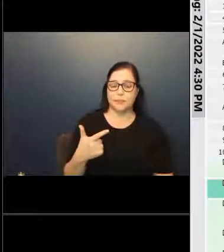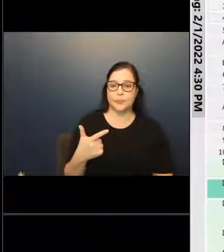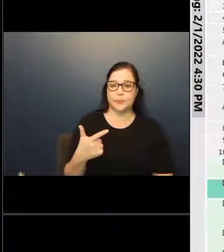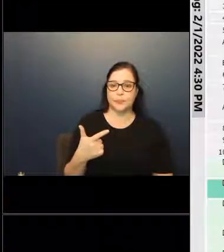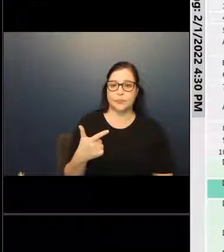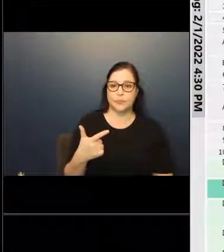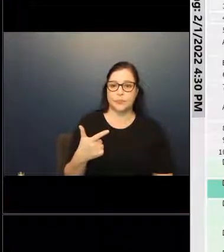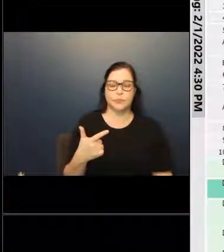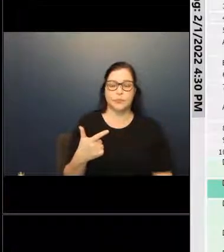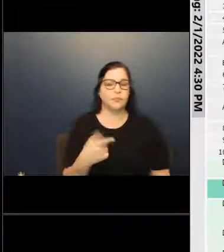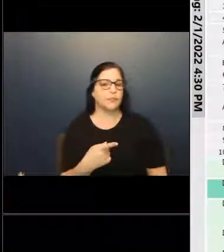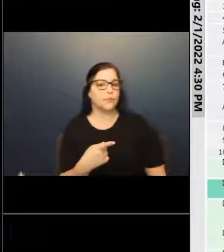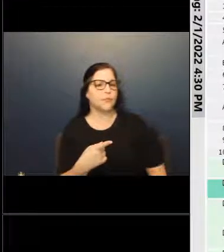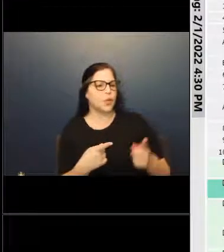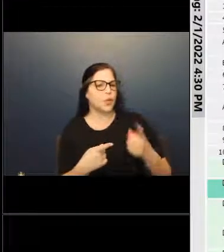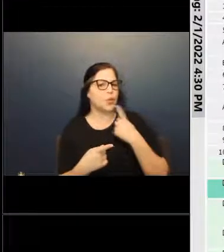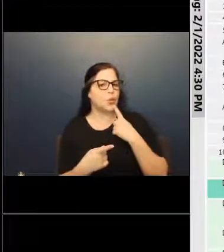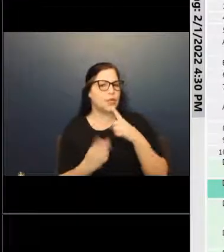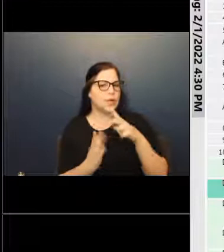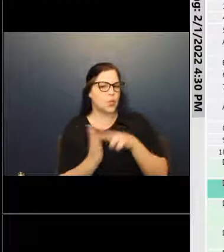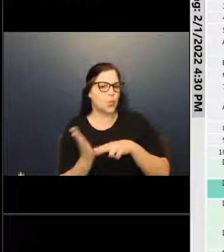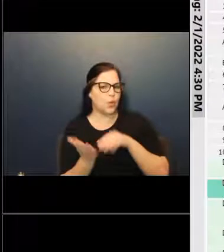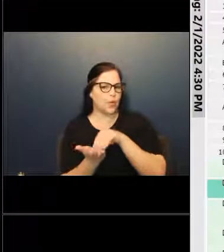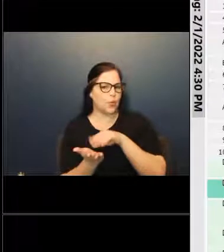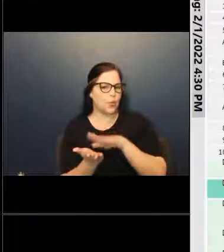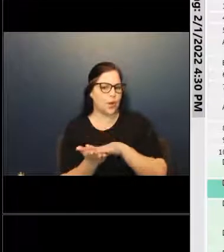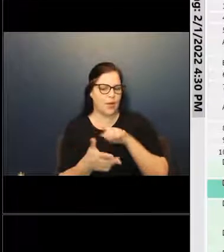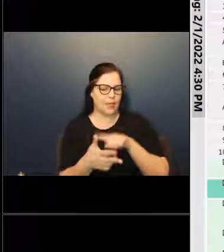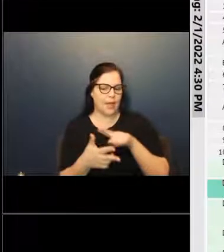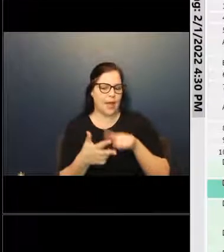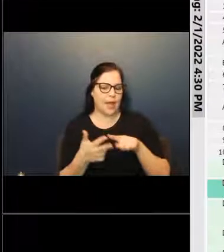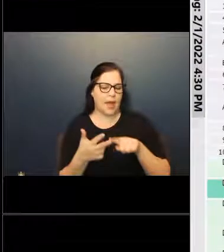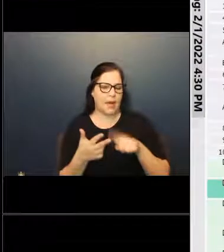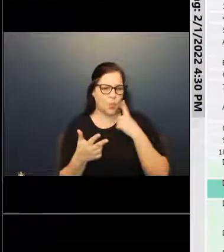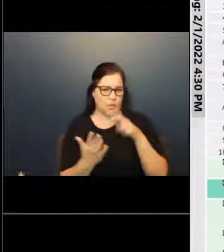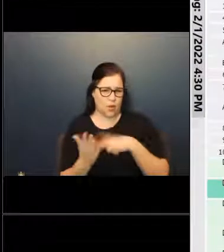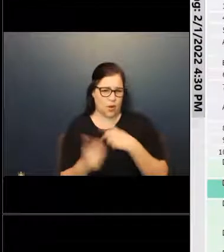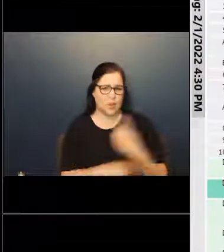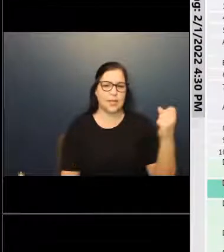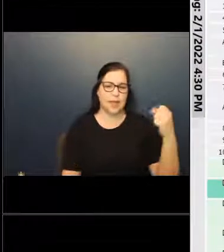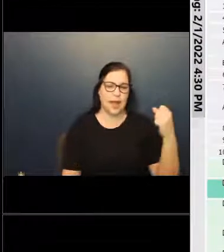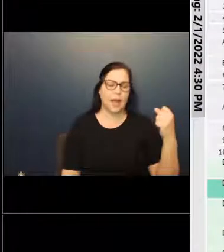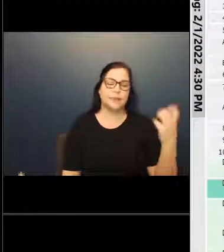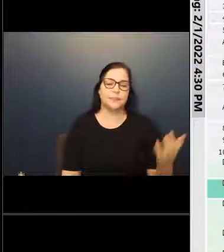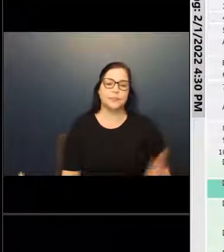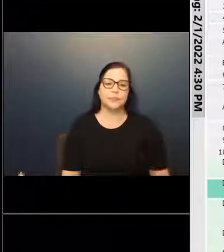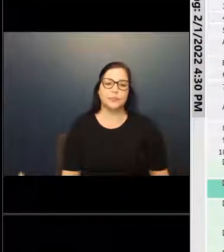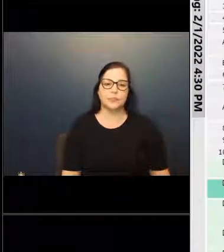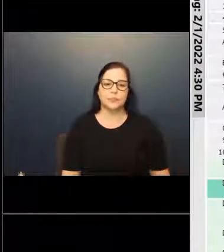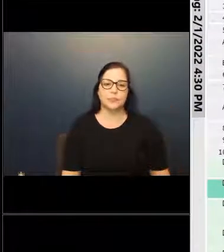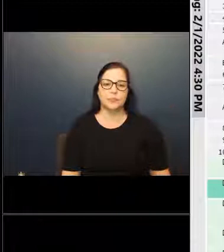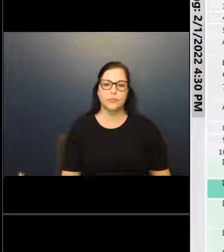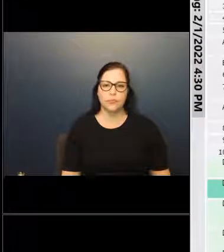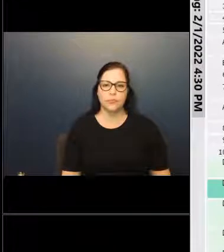So, uh, you asked us to read into the record, the items that you just read, correct? Yeah. So to make, to, um.